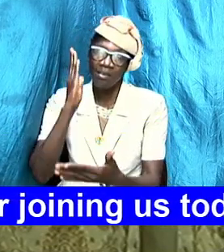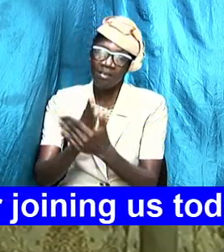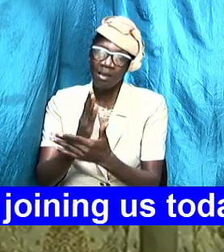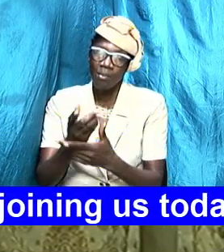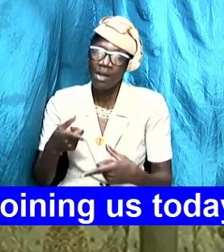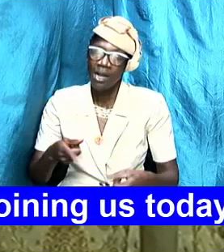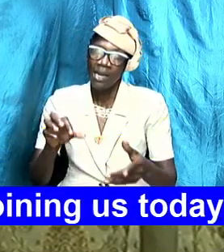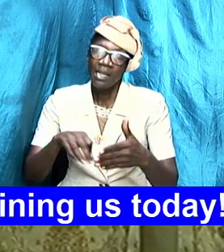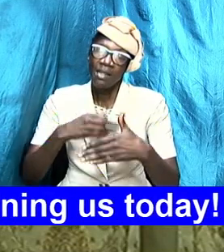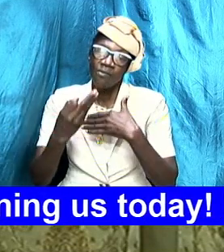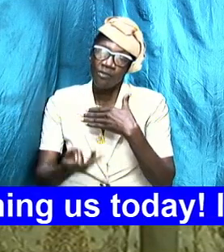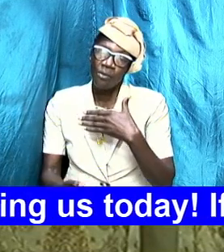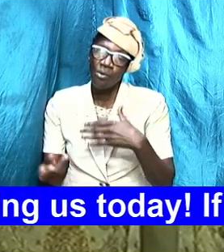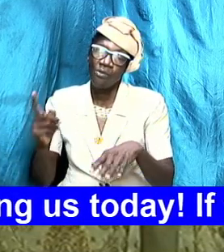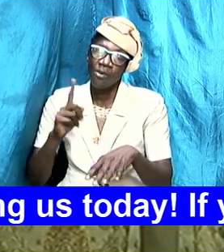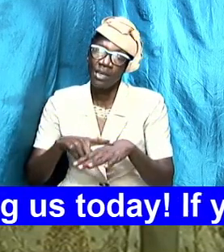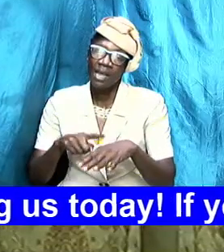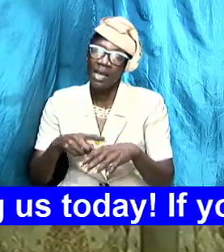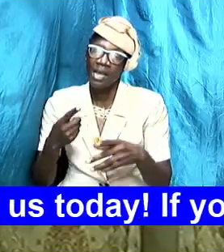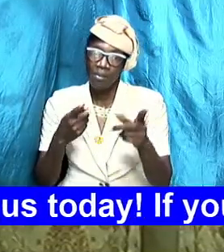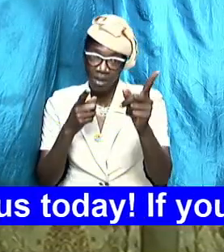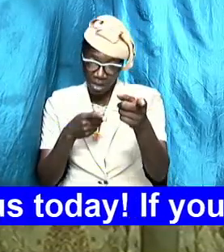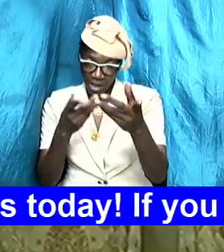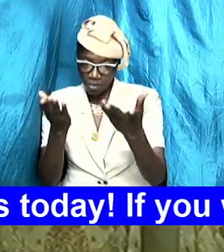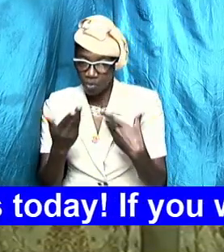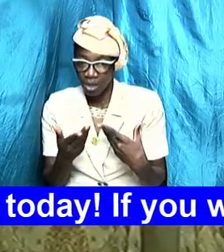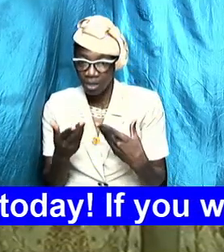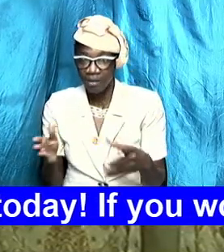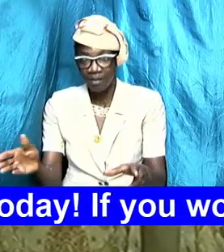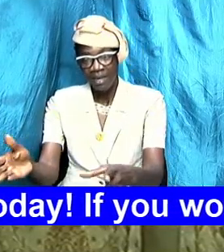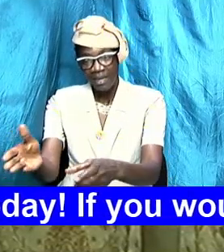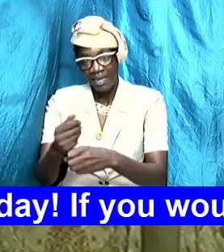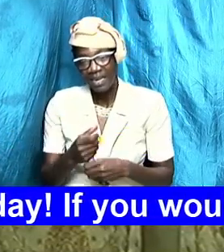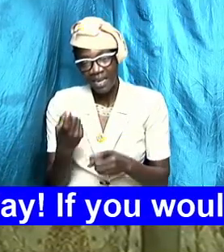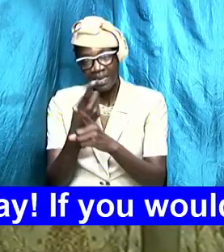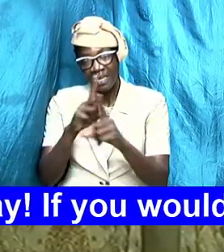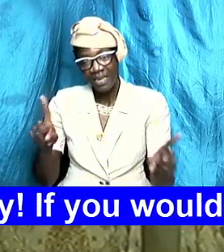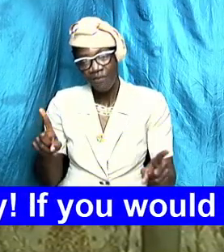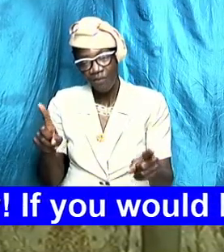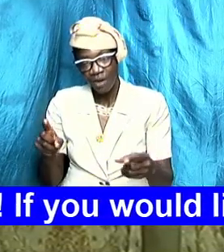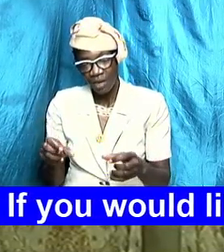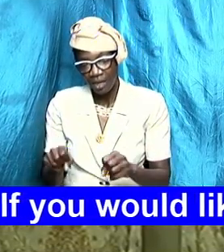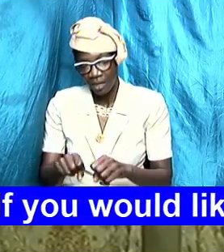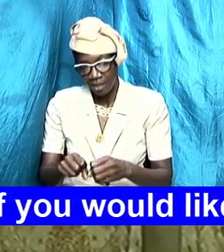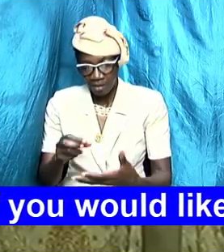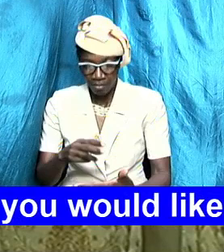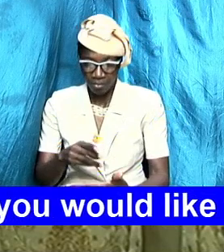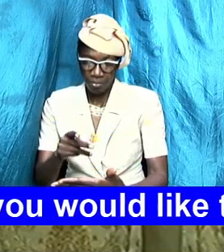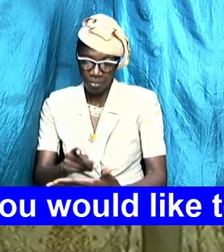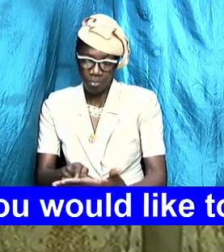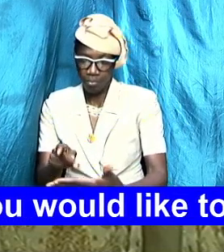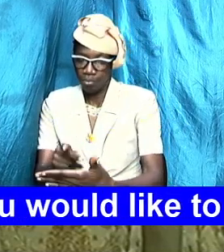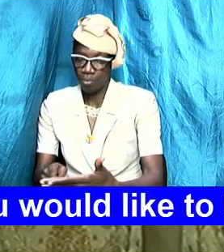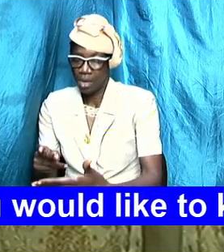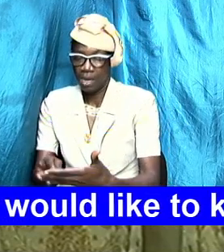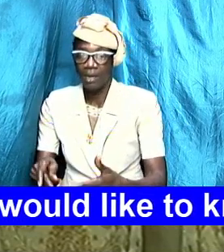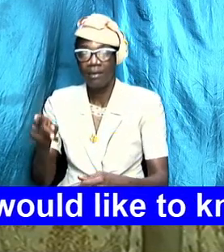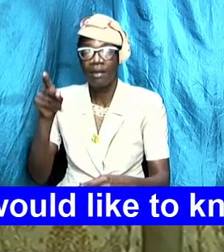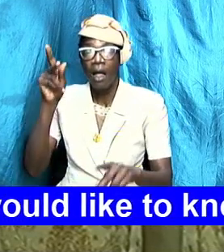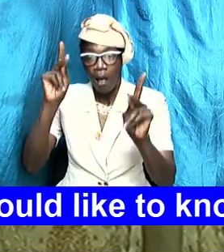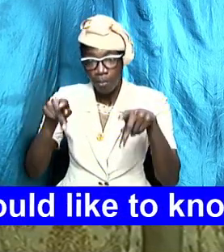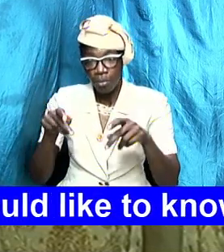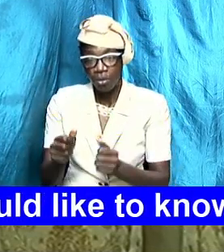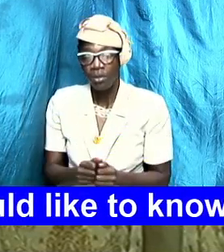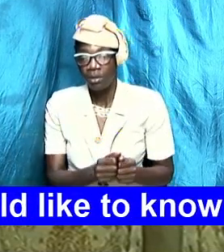flow for a while and I want us to take the different segments go through put them together and just